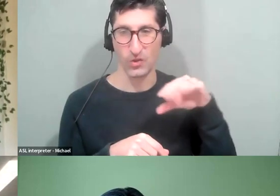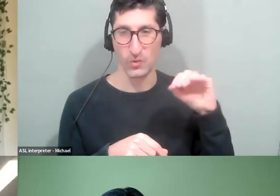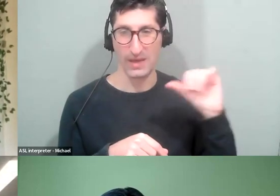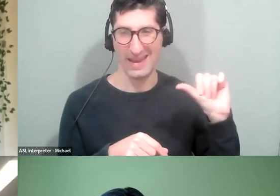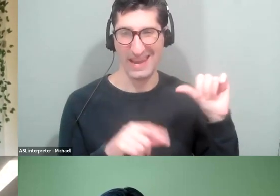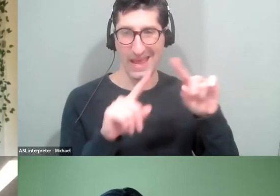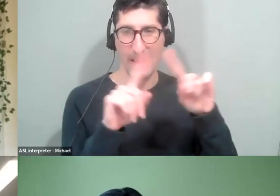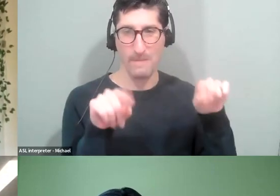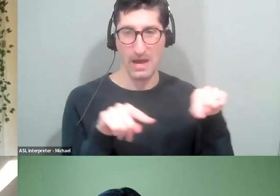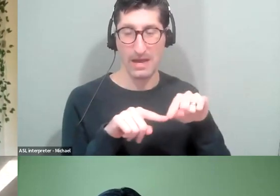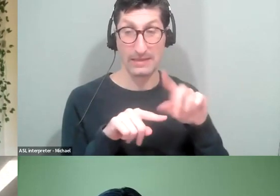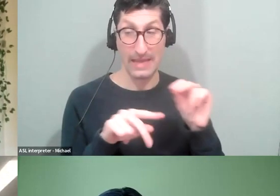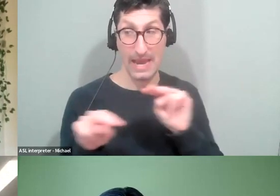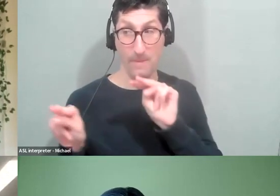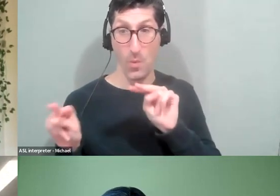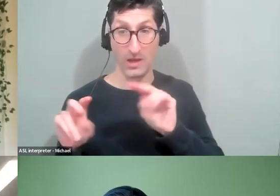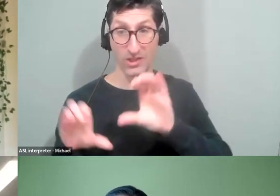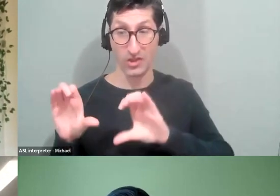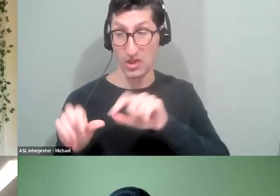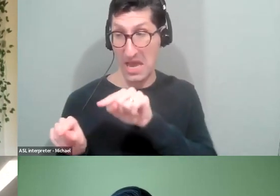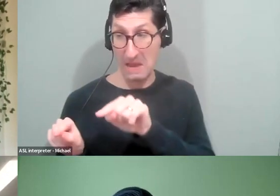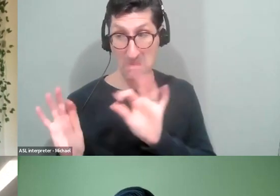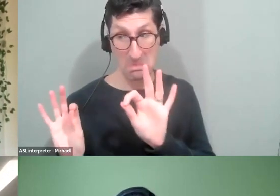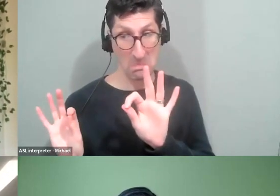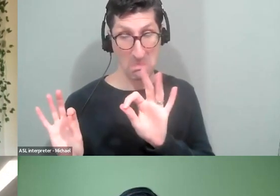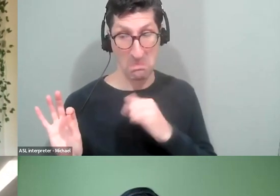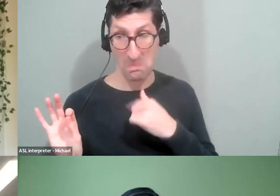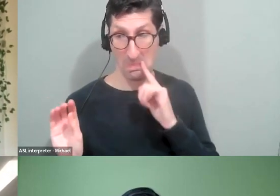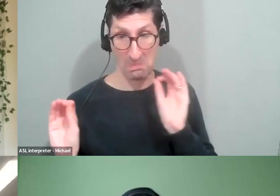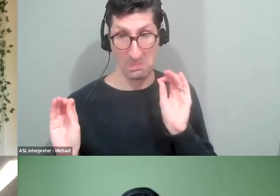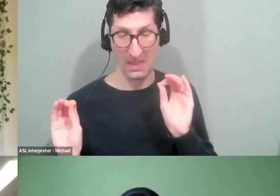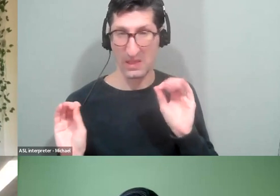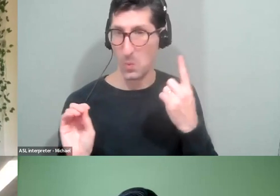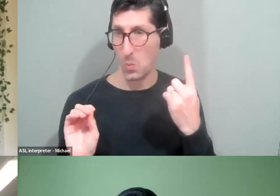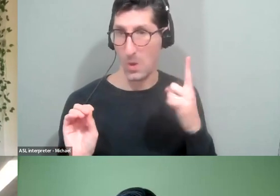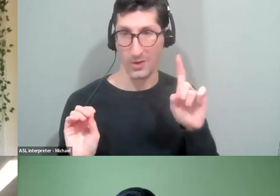And I've been keeping an eye on the chat too, but I think that was the only question that came up.